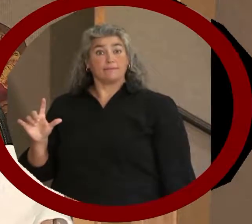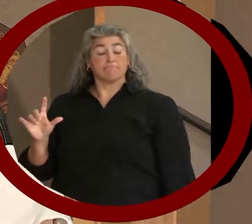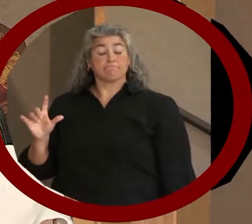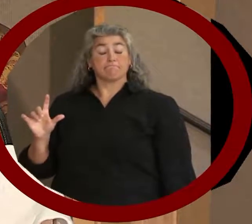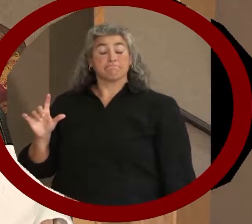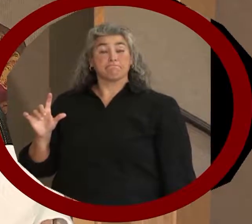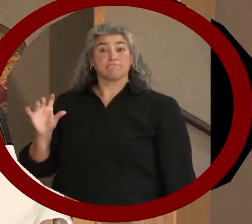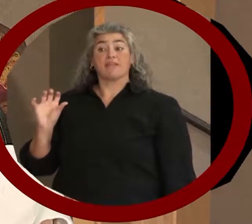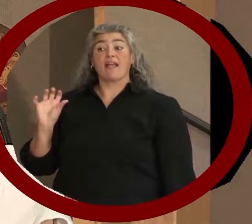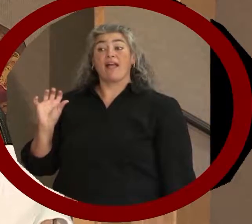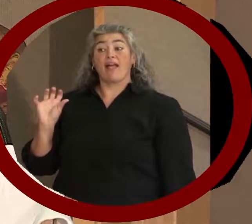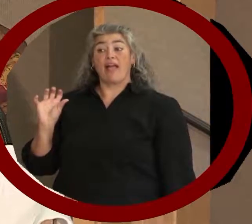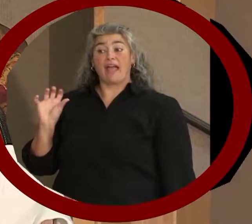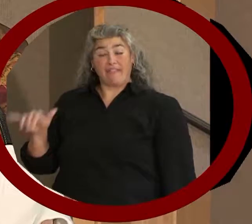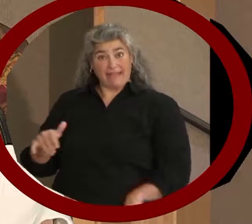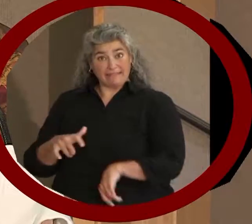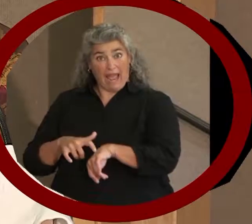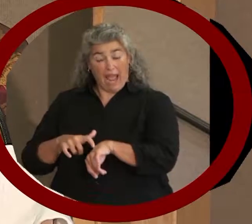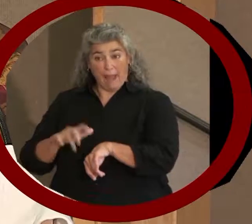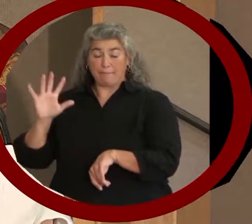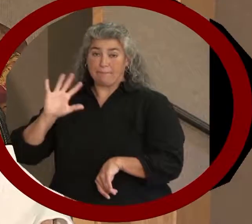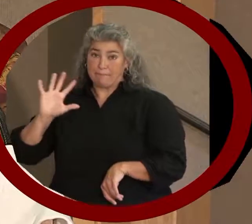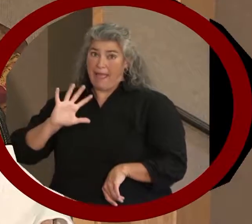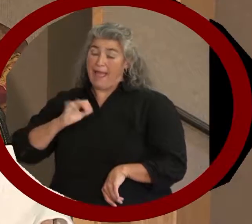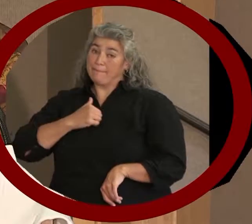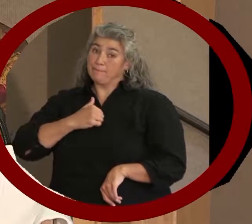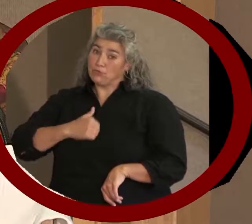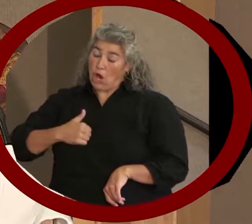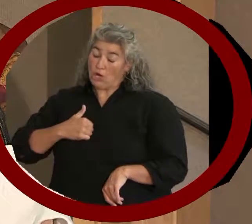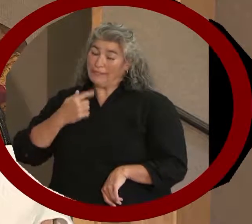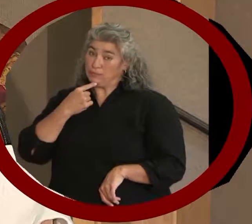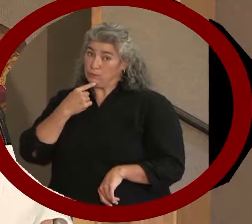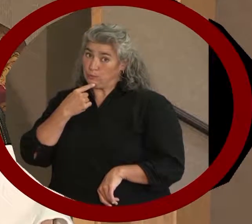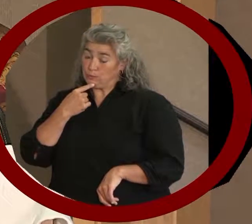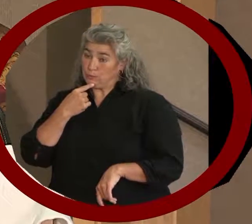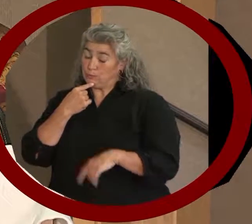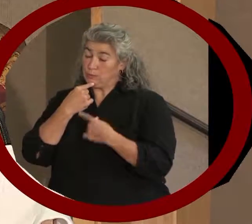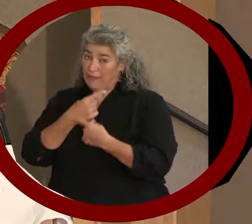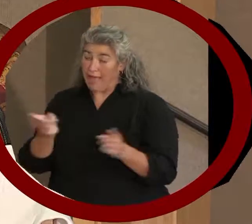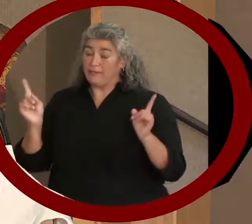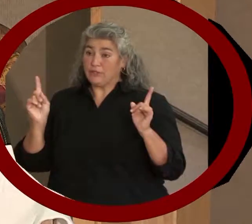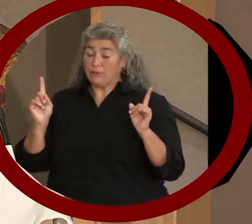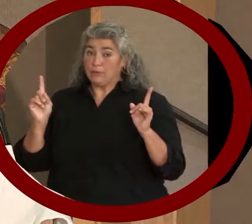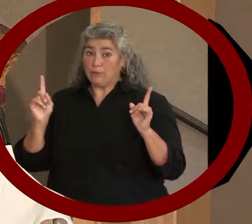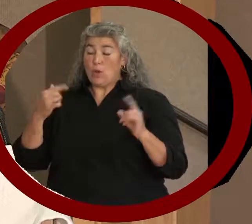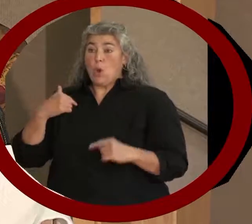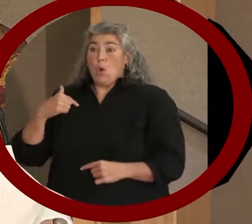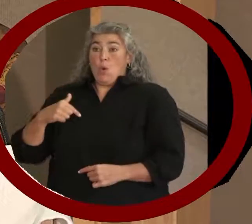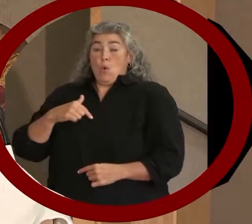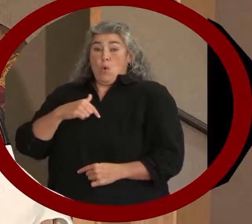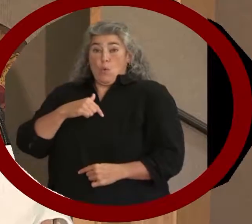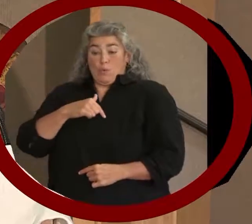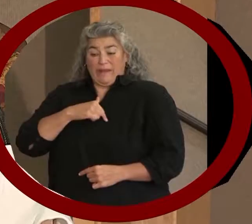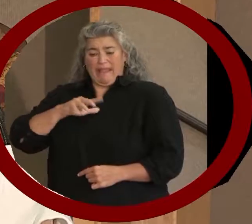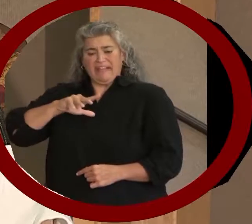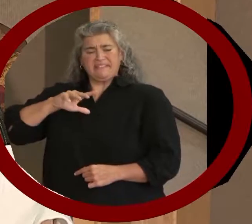was a time when, I'm sorry to say, where we accepted exclusion. And that